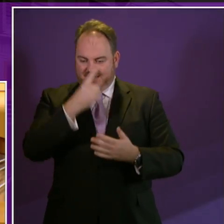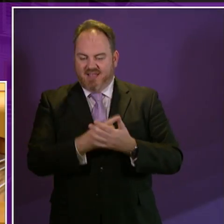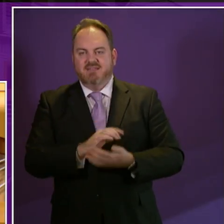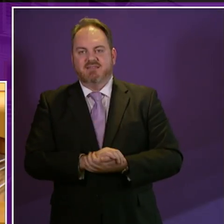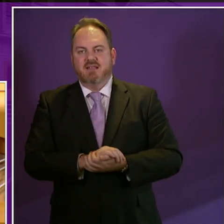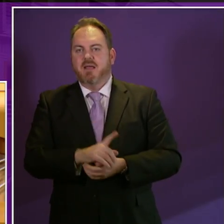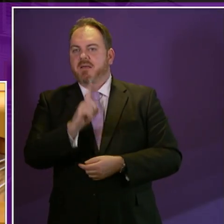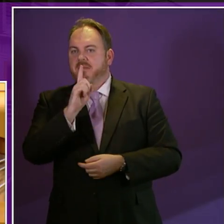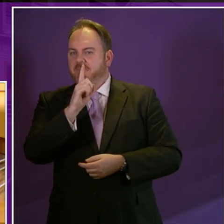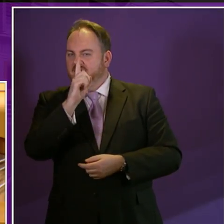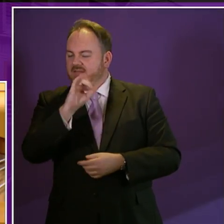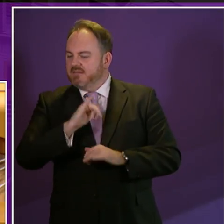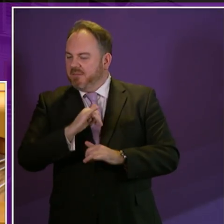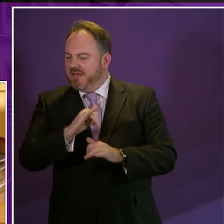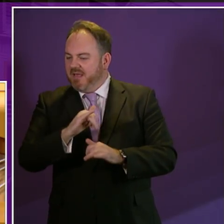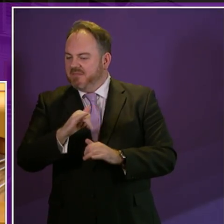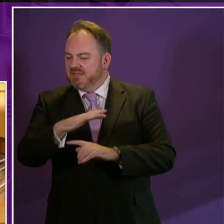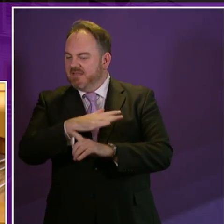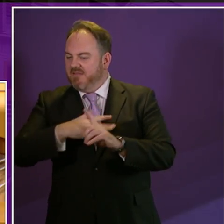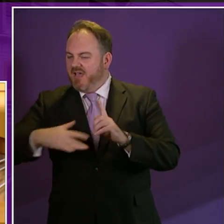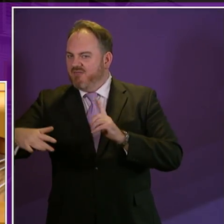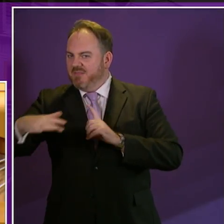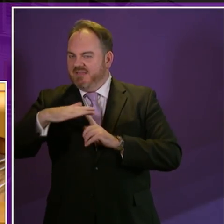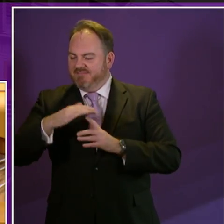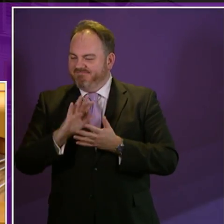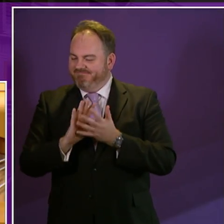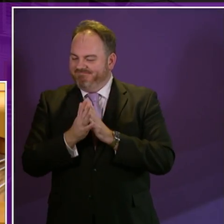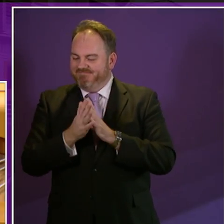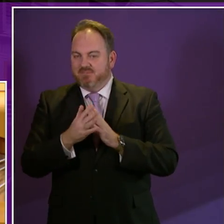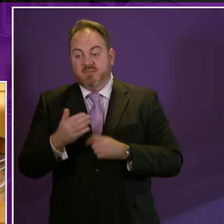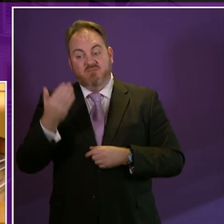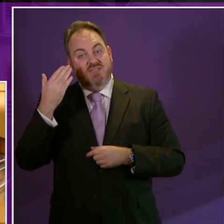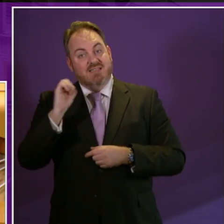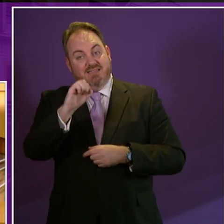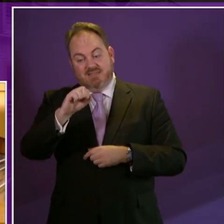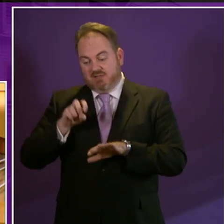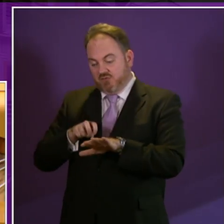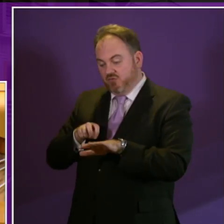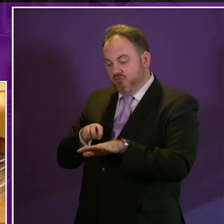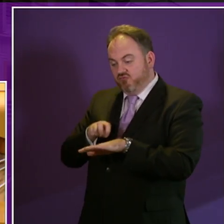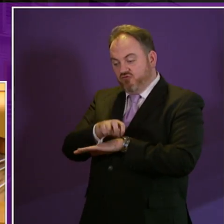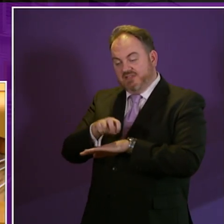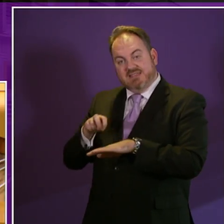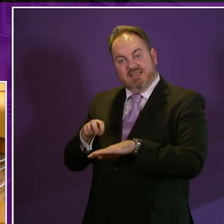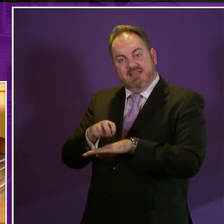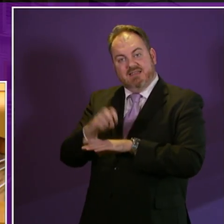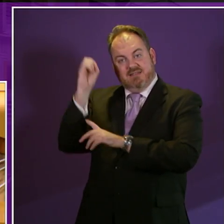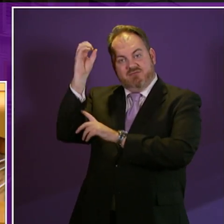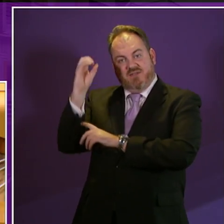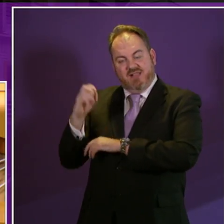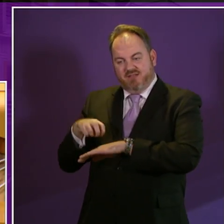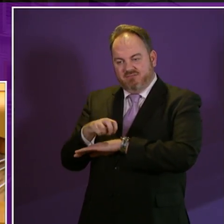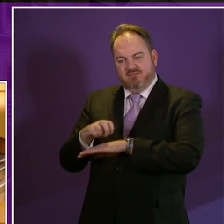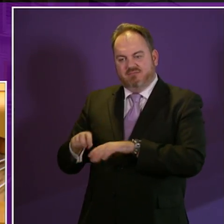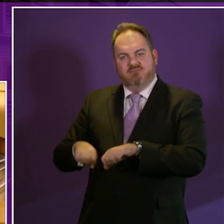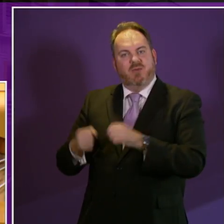environment stops working. Recently, traffic works meant that the Pelican crossing was out of action immediately outside his